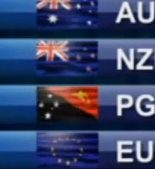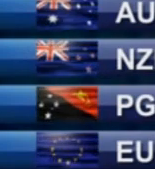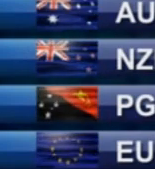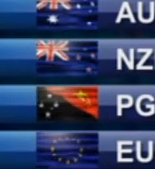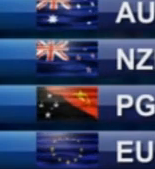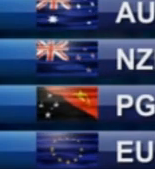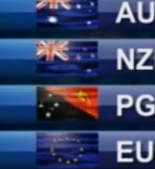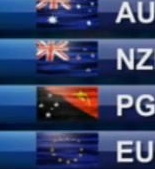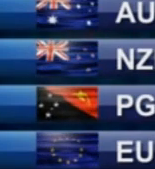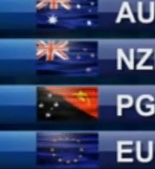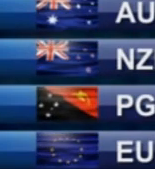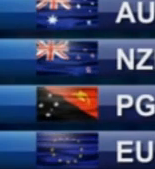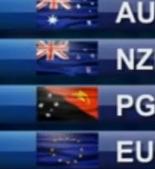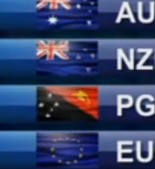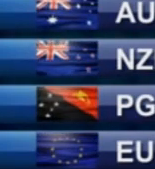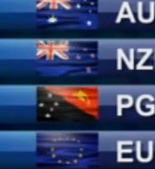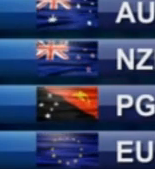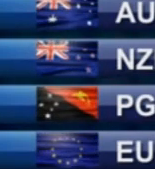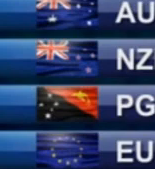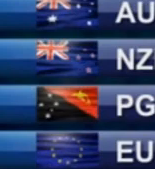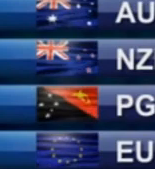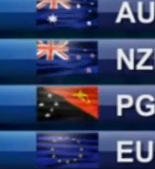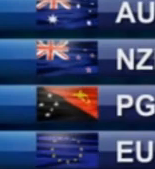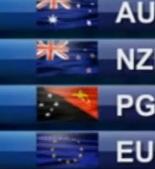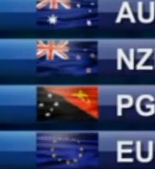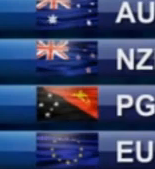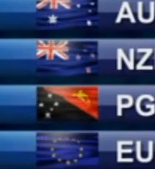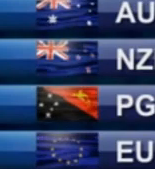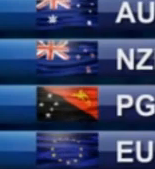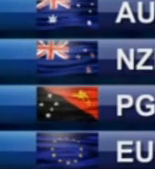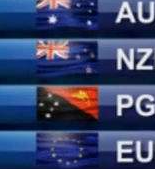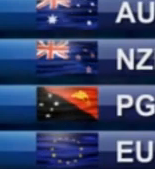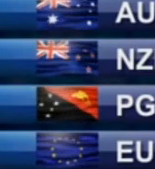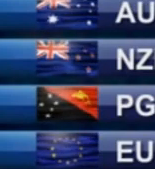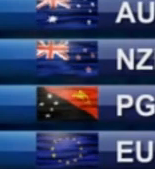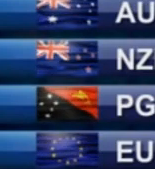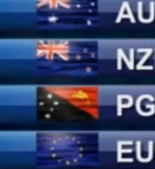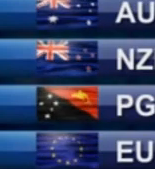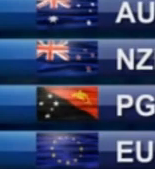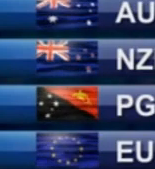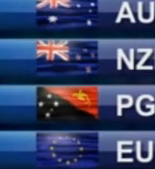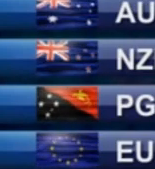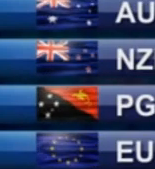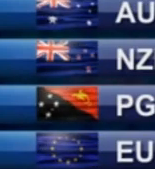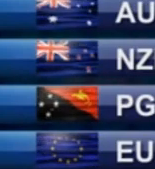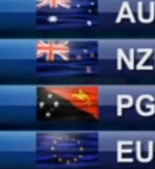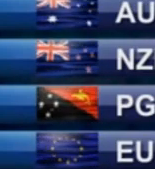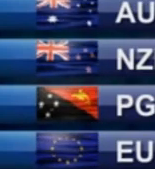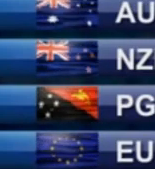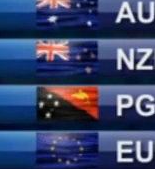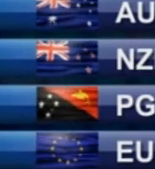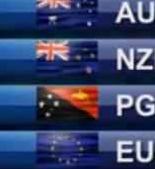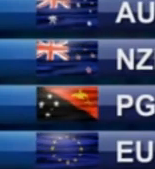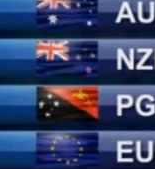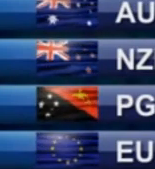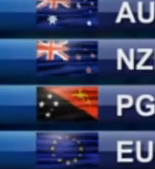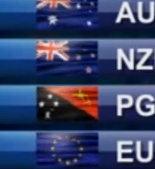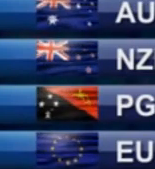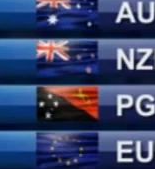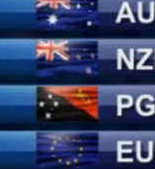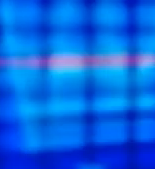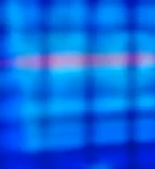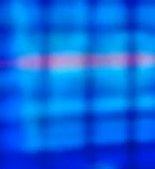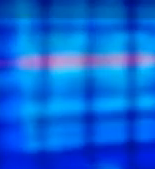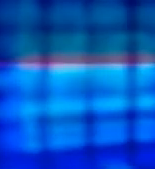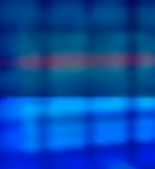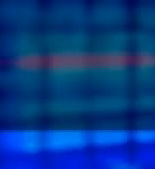as usual, when it slips against the greenback, the Sangamali rose against the currencies of our two main trade partners, the Aussie and Kiwi dollars.